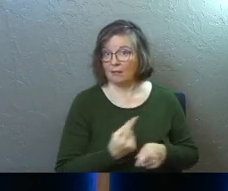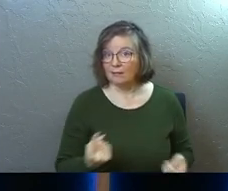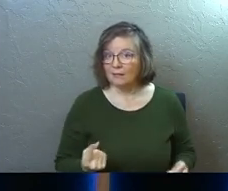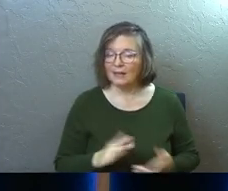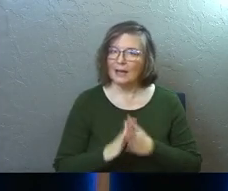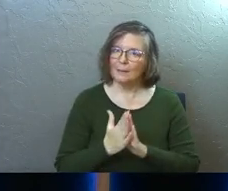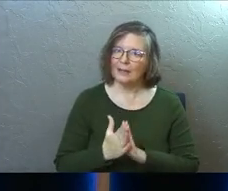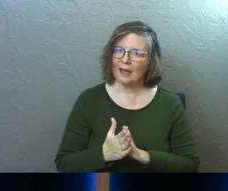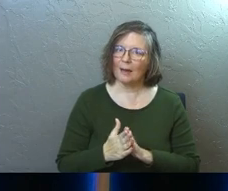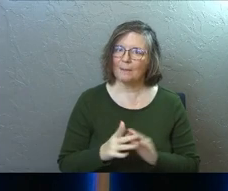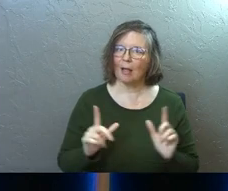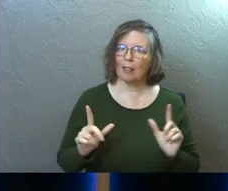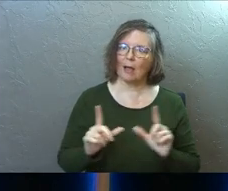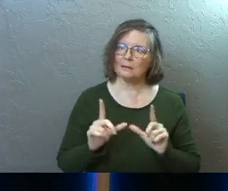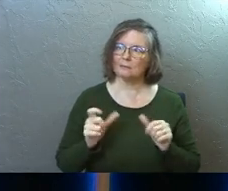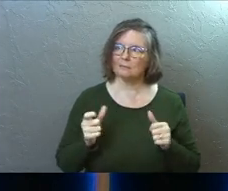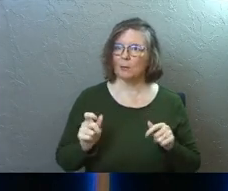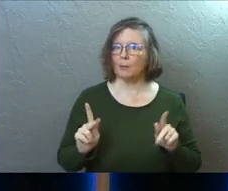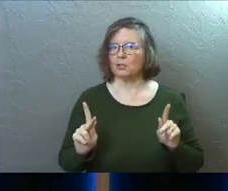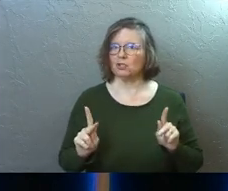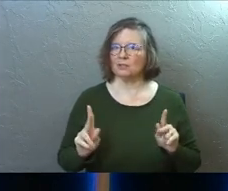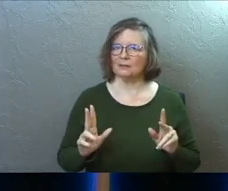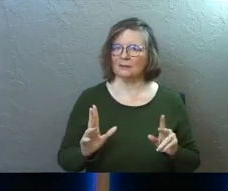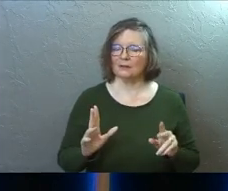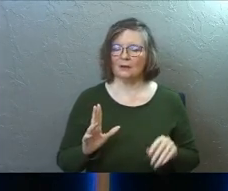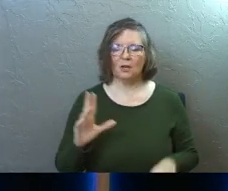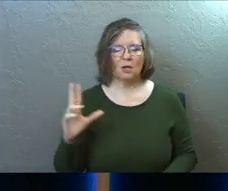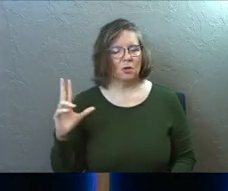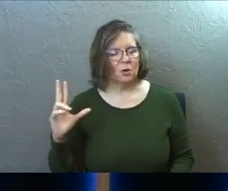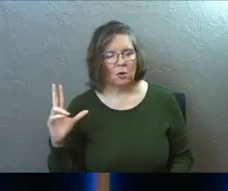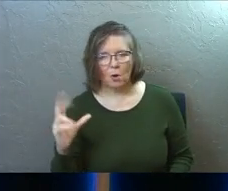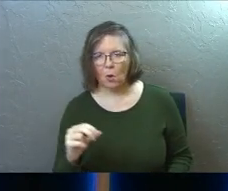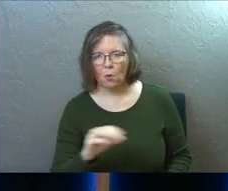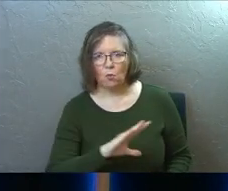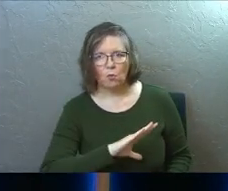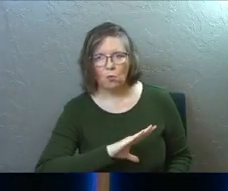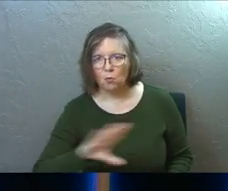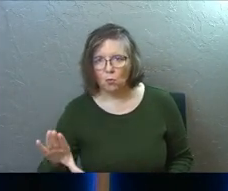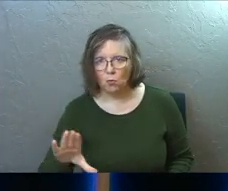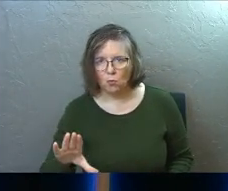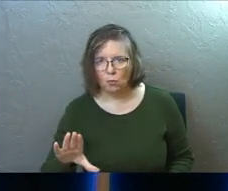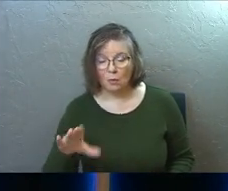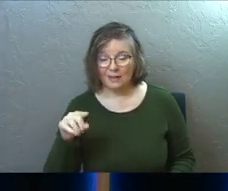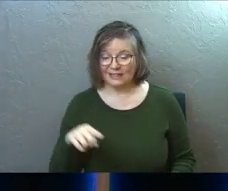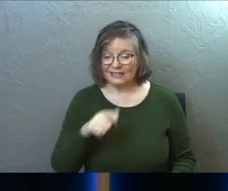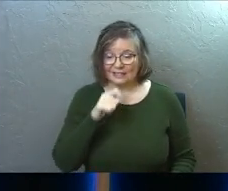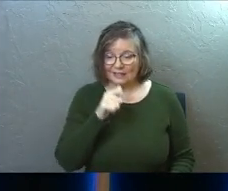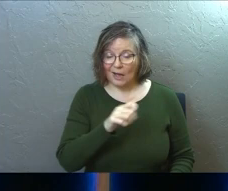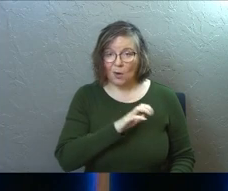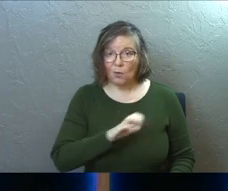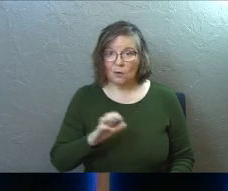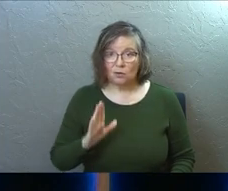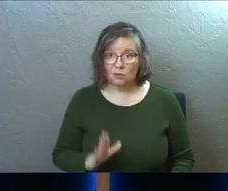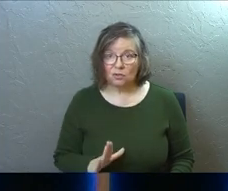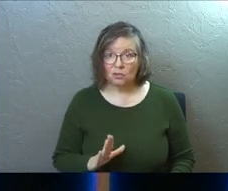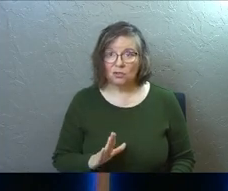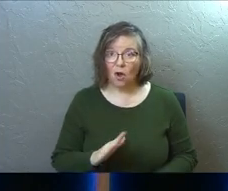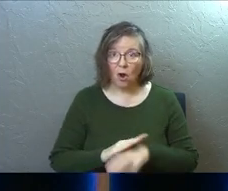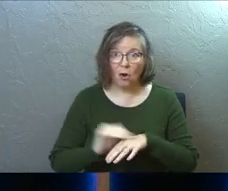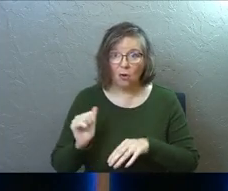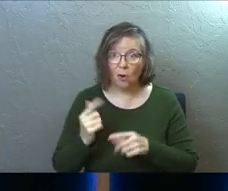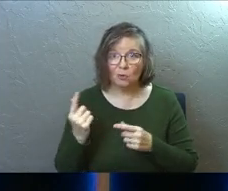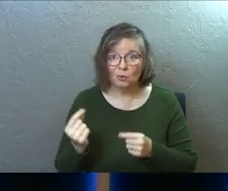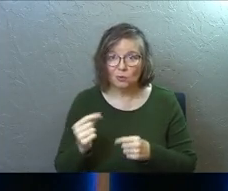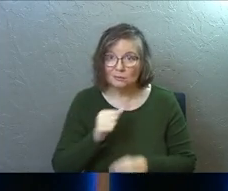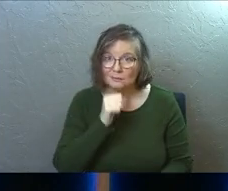It becomes license. And he's like, by no means. This is not what Christians are called